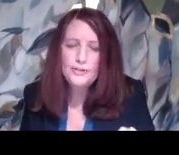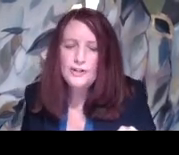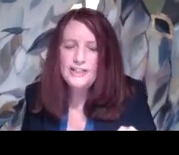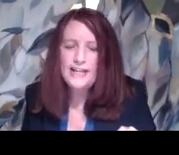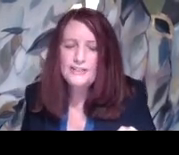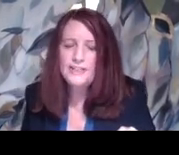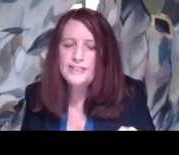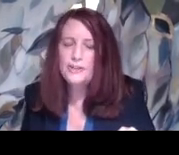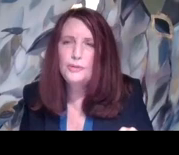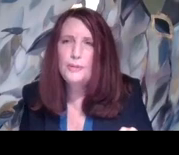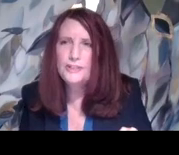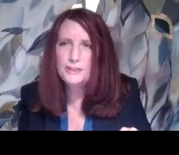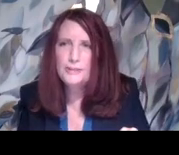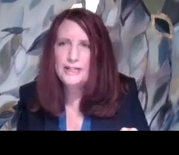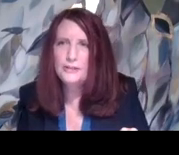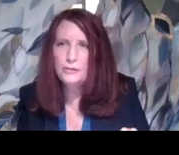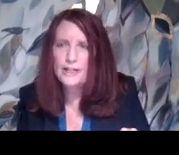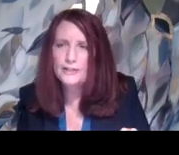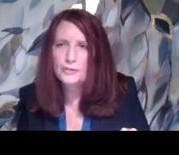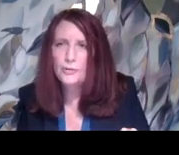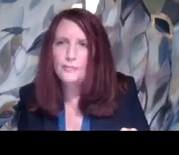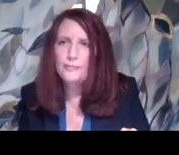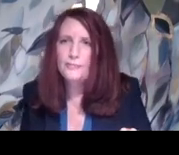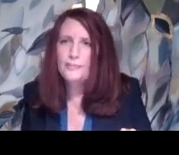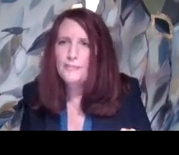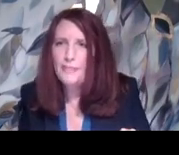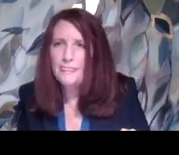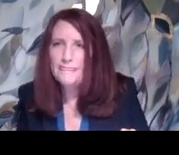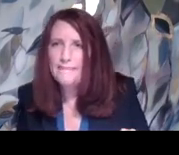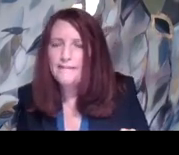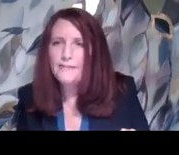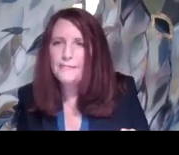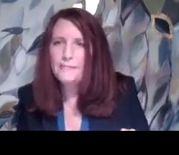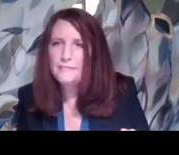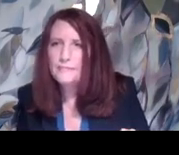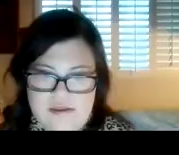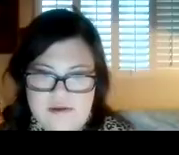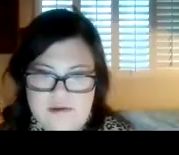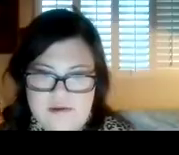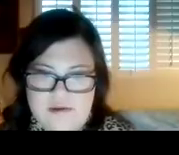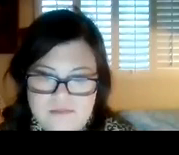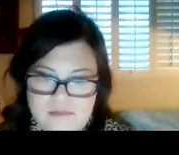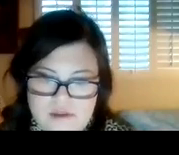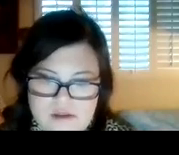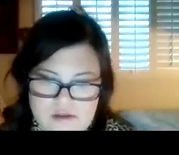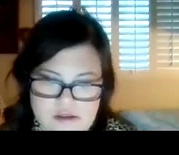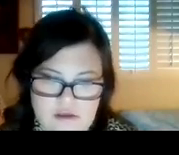what extracurricular activities did you participate in during high school? I participated in